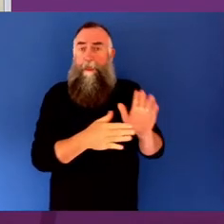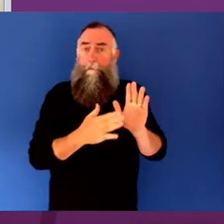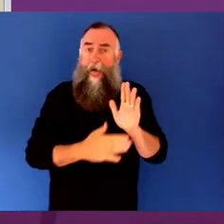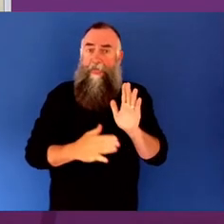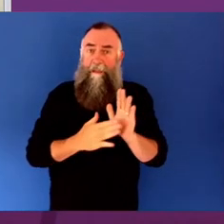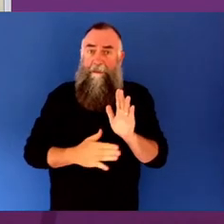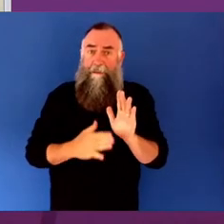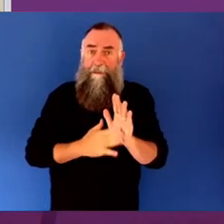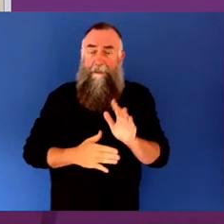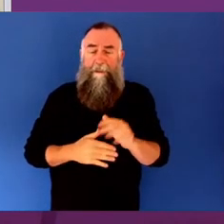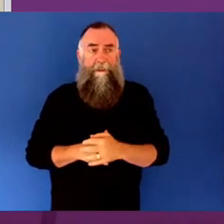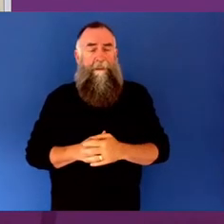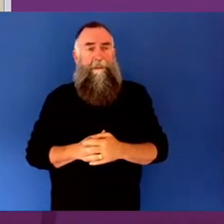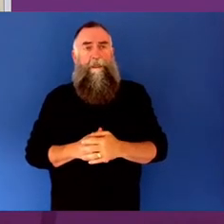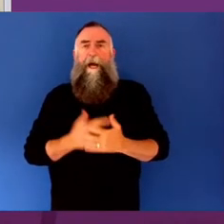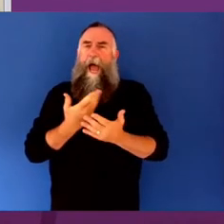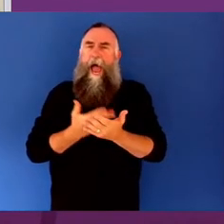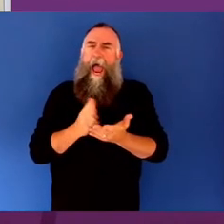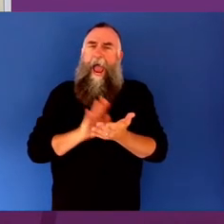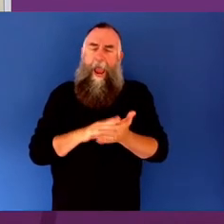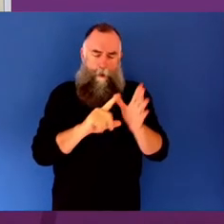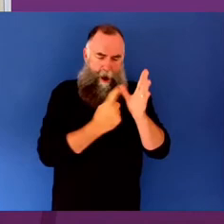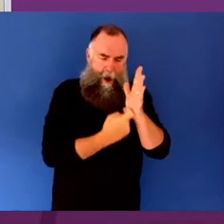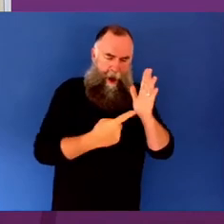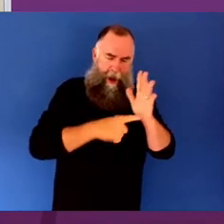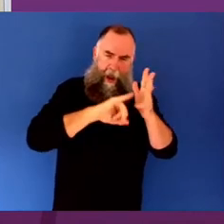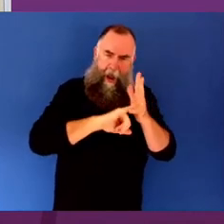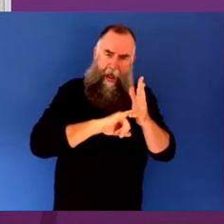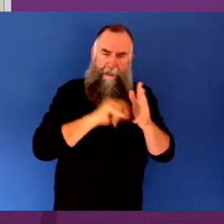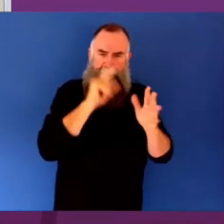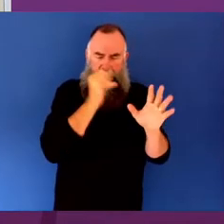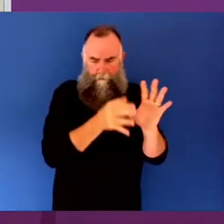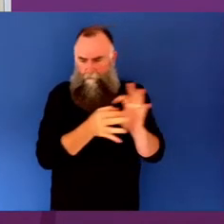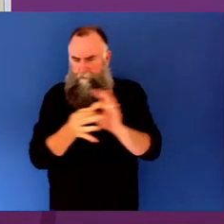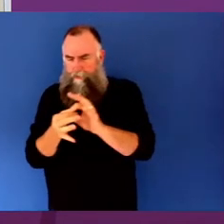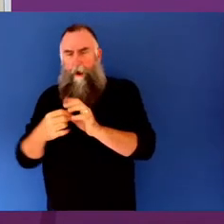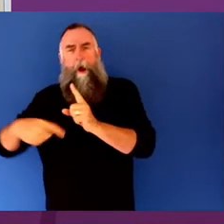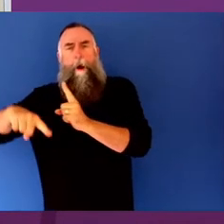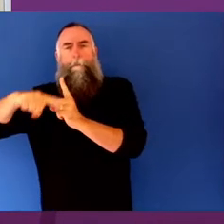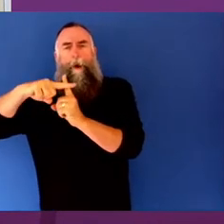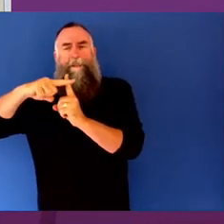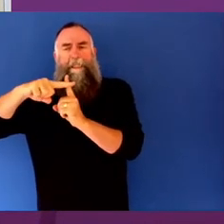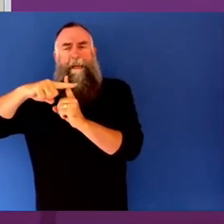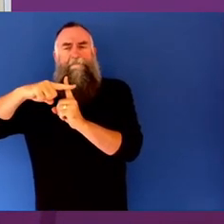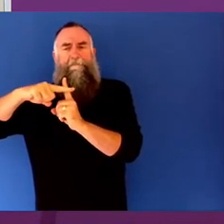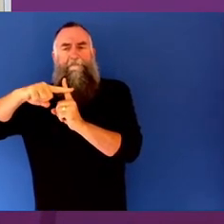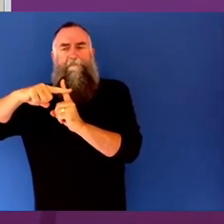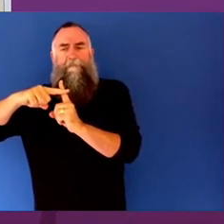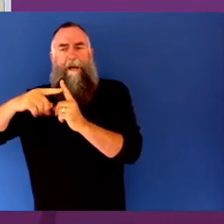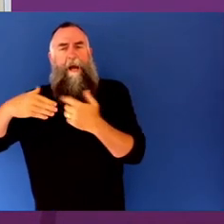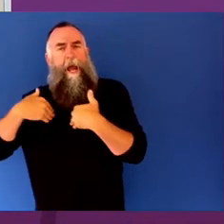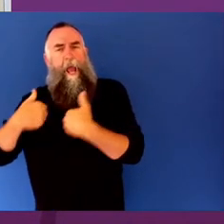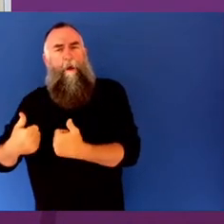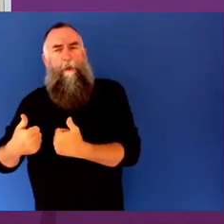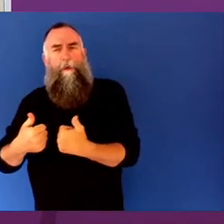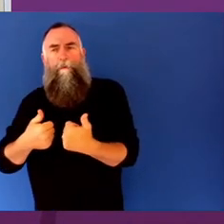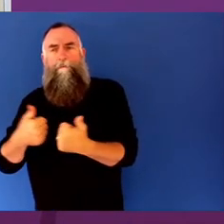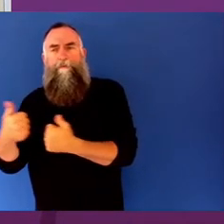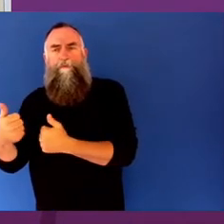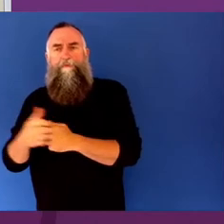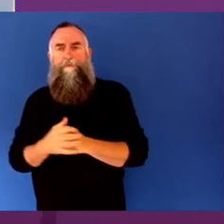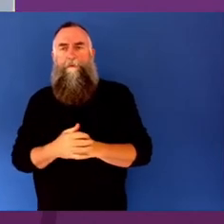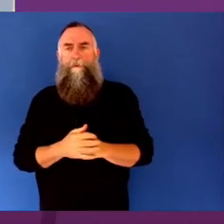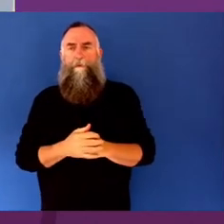between the arts and positive wellbeing at a policy level that could deliver that at scale?